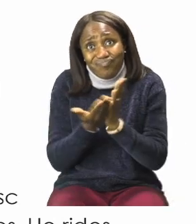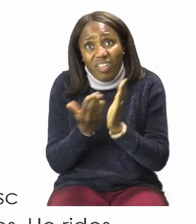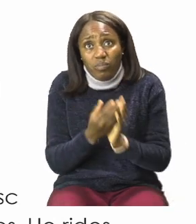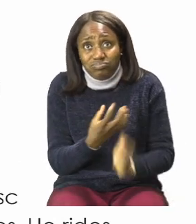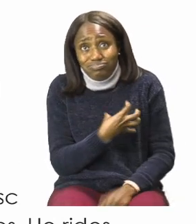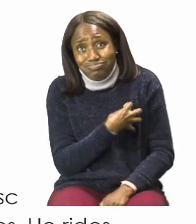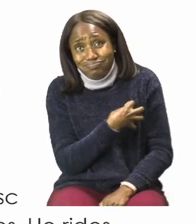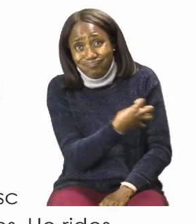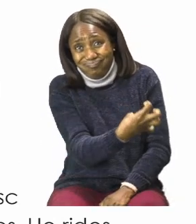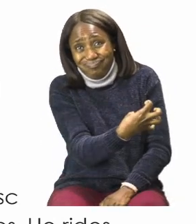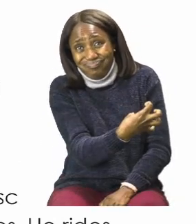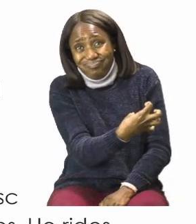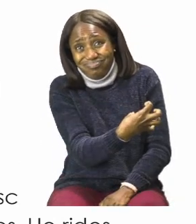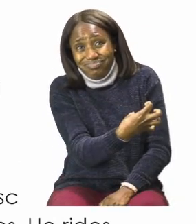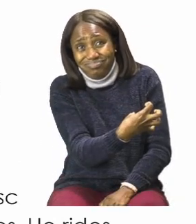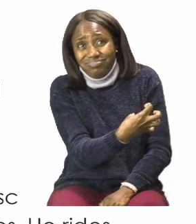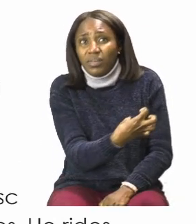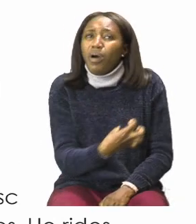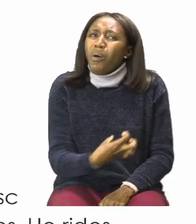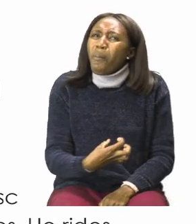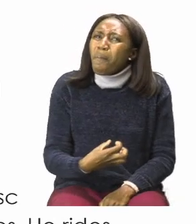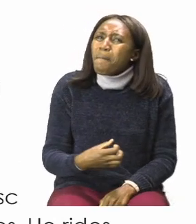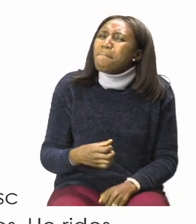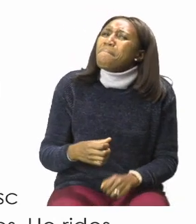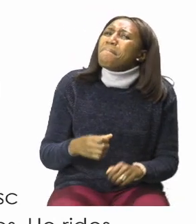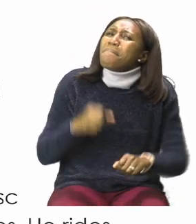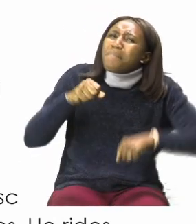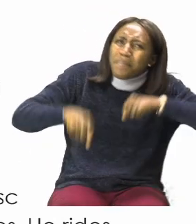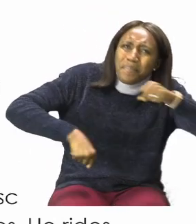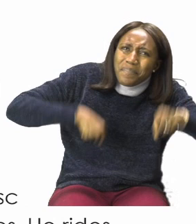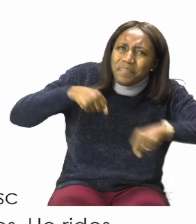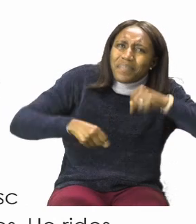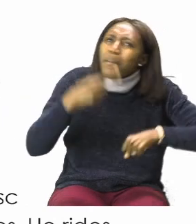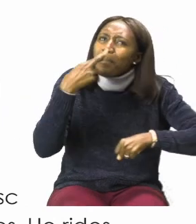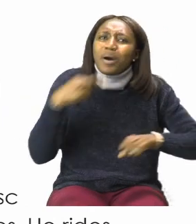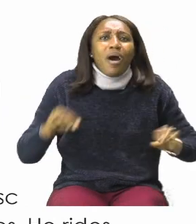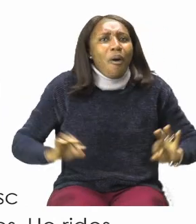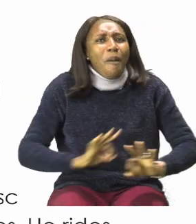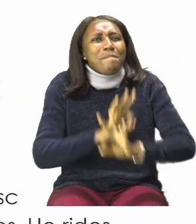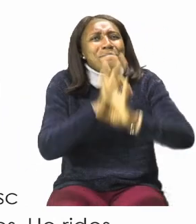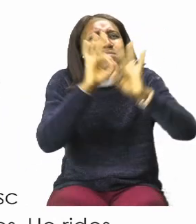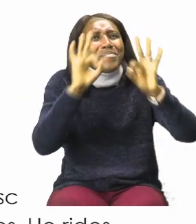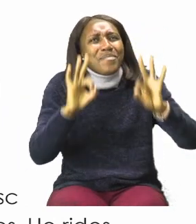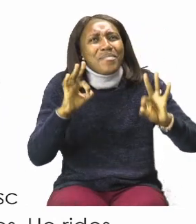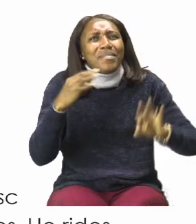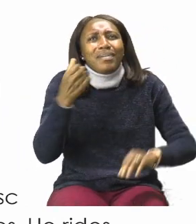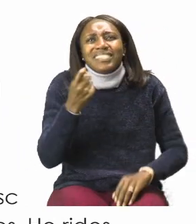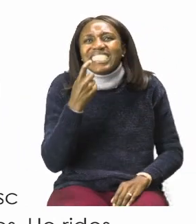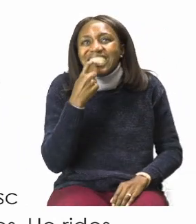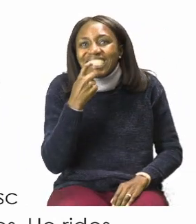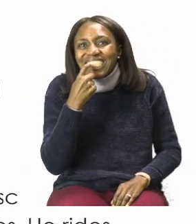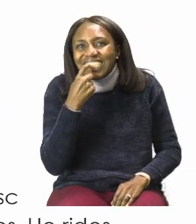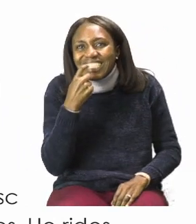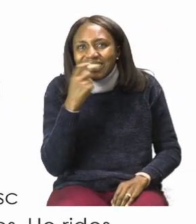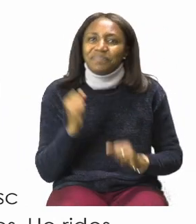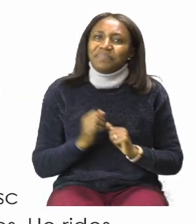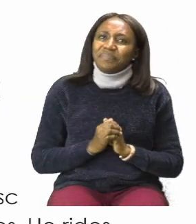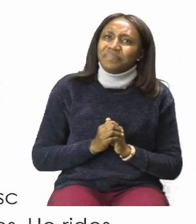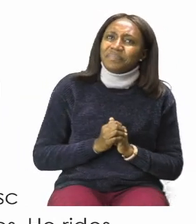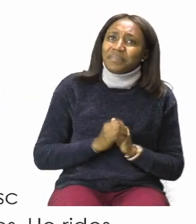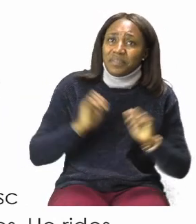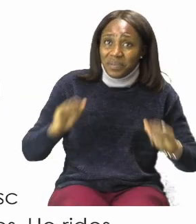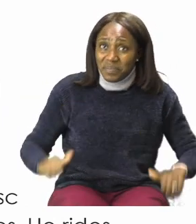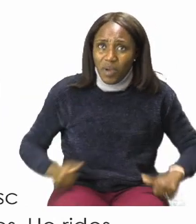It is a beautiful red bicycle with white stripes. He